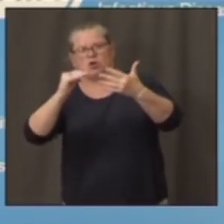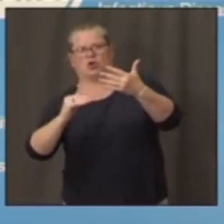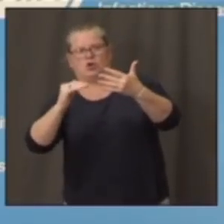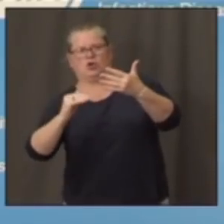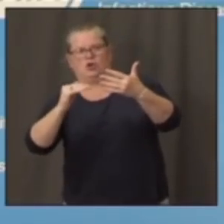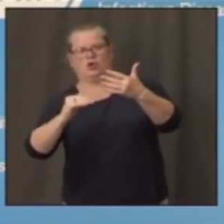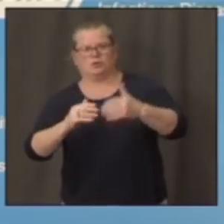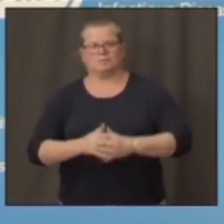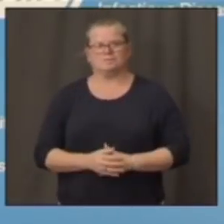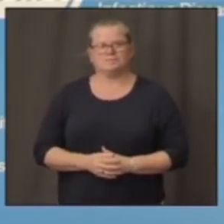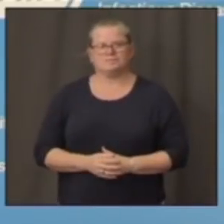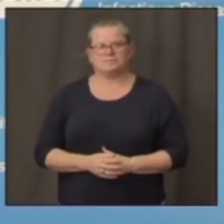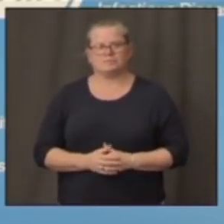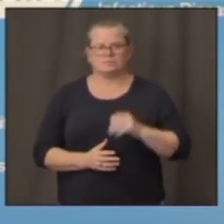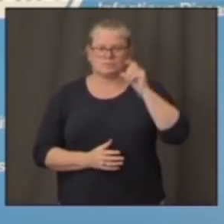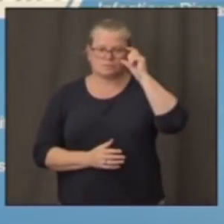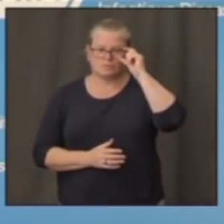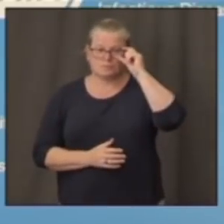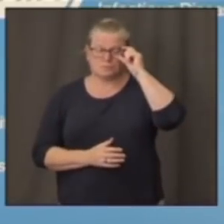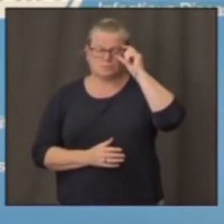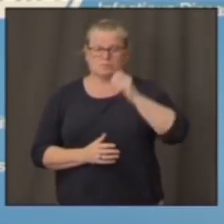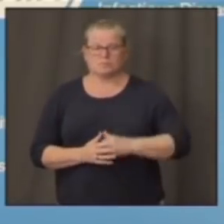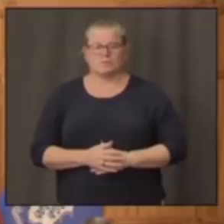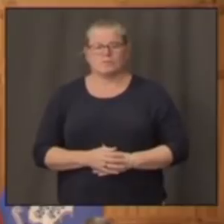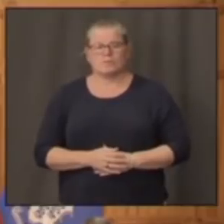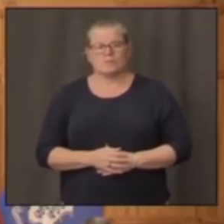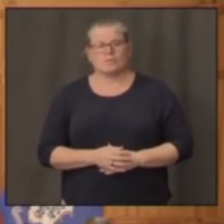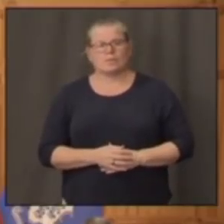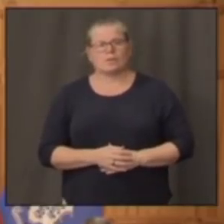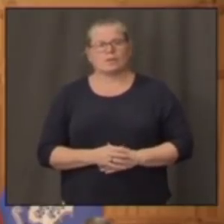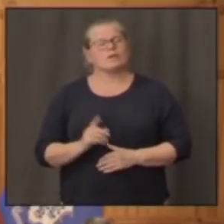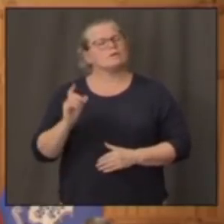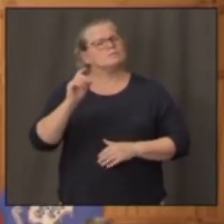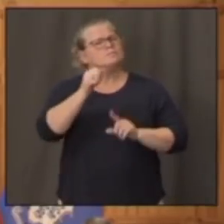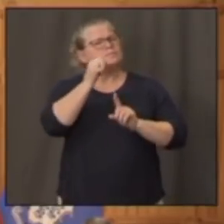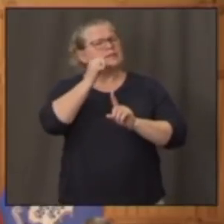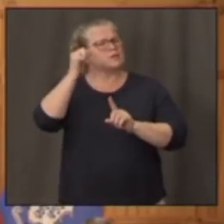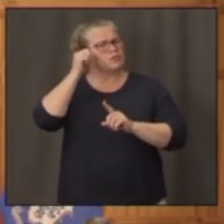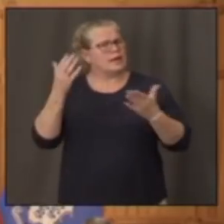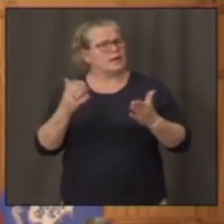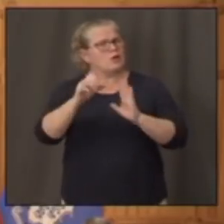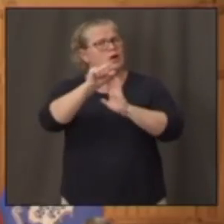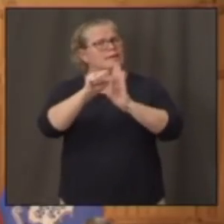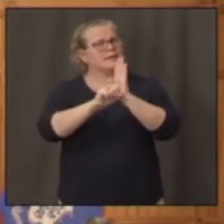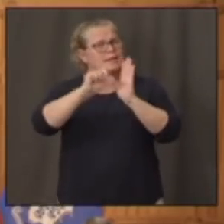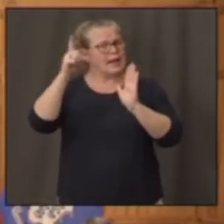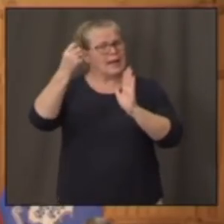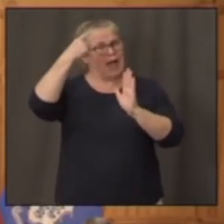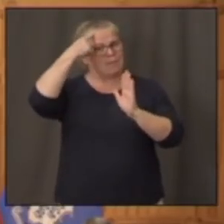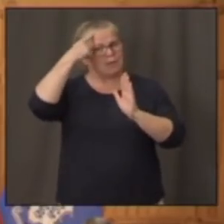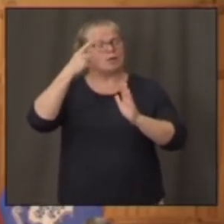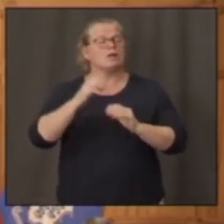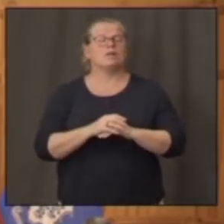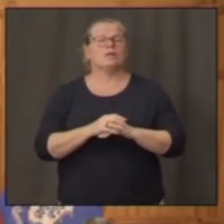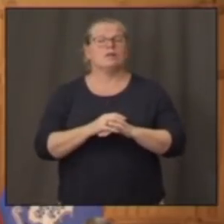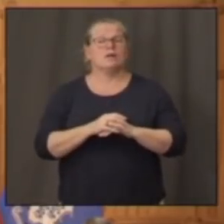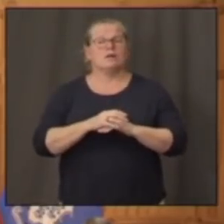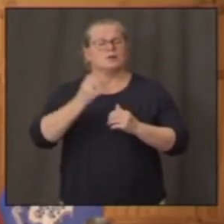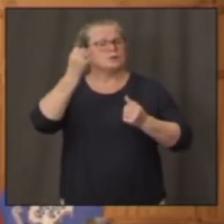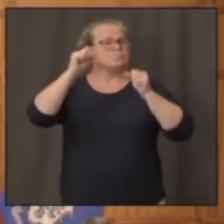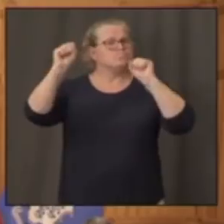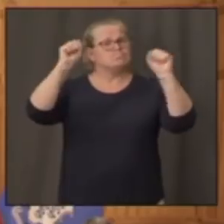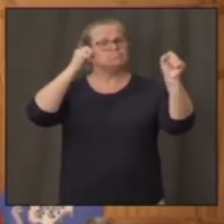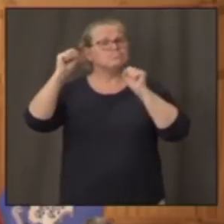And then yesterday, here at the state capitol in Connecticut, there was a rally where certain doctors were speaking on how science